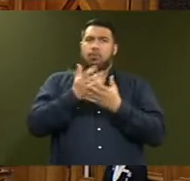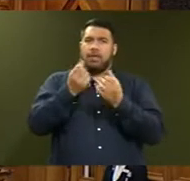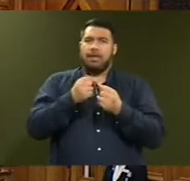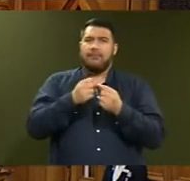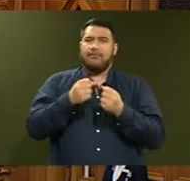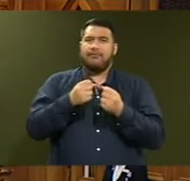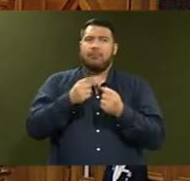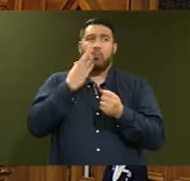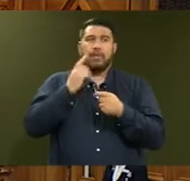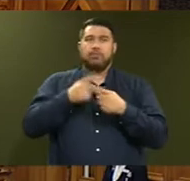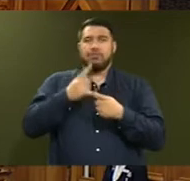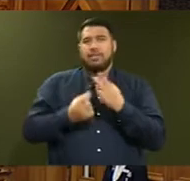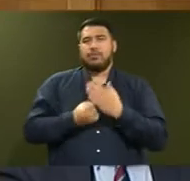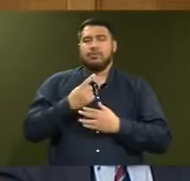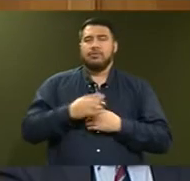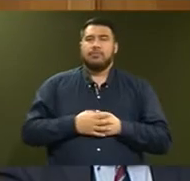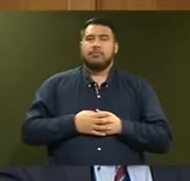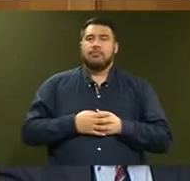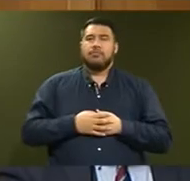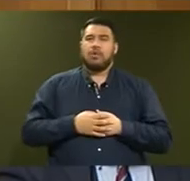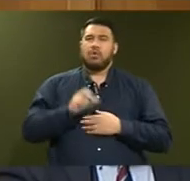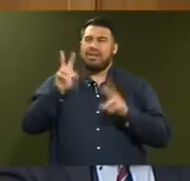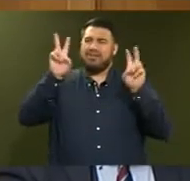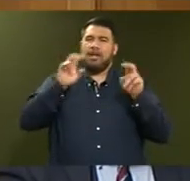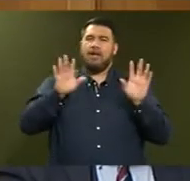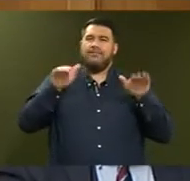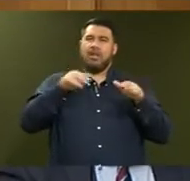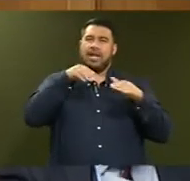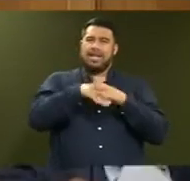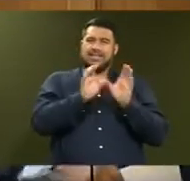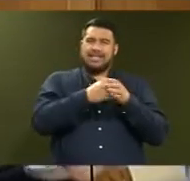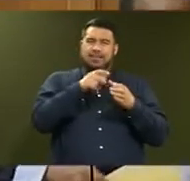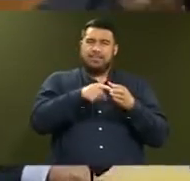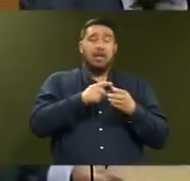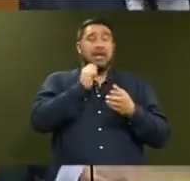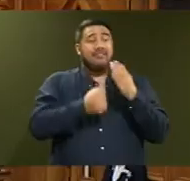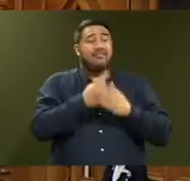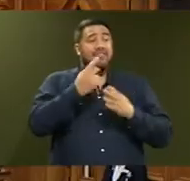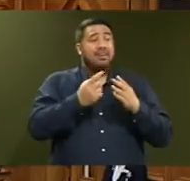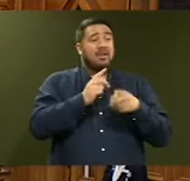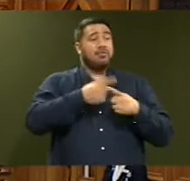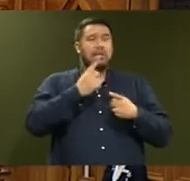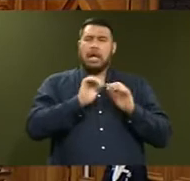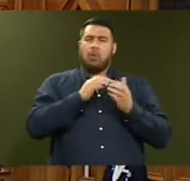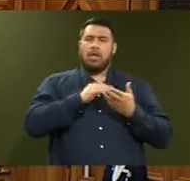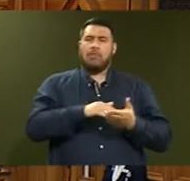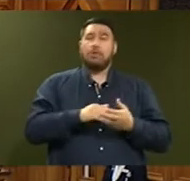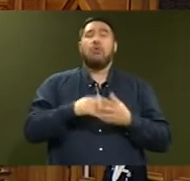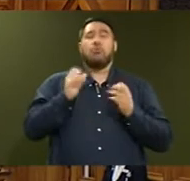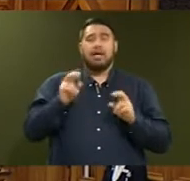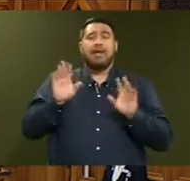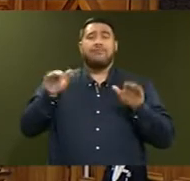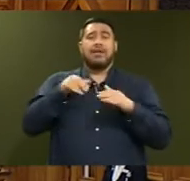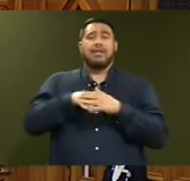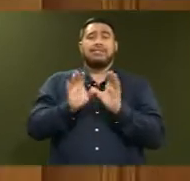Supplementary. How will fly-in teams help in an emergency response? Mr Speaker. A fly-in teams will be